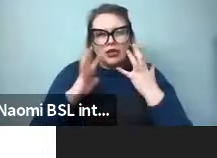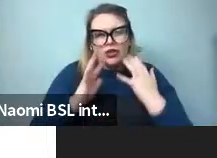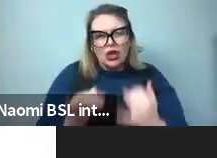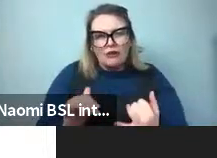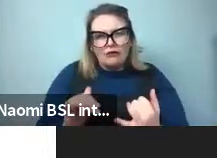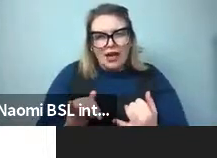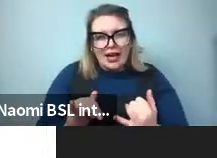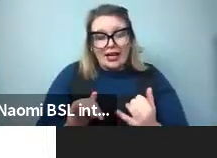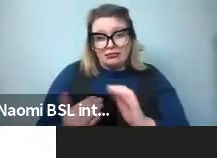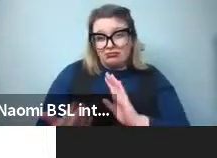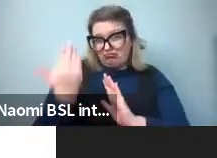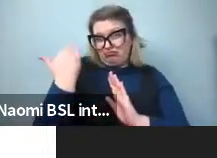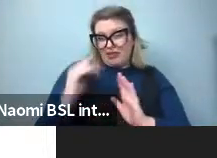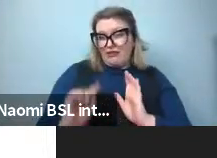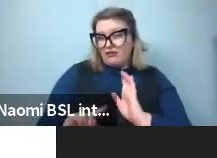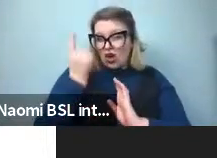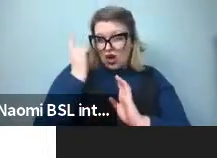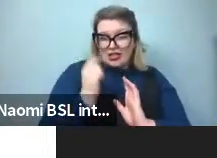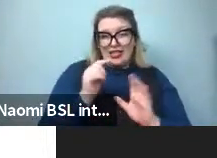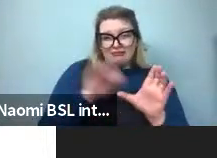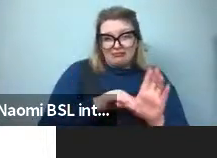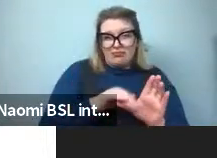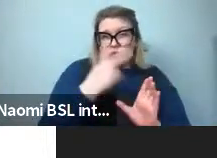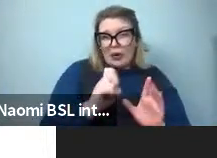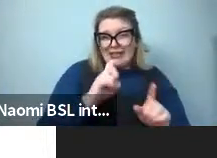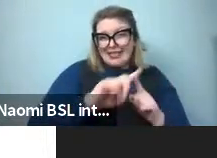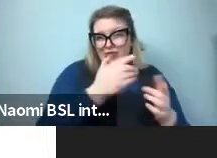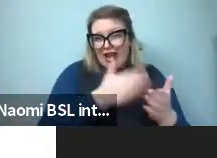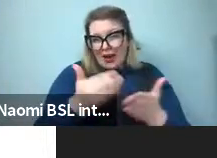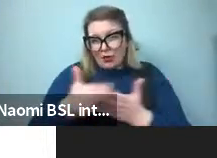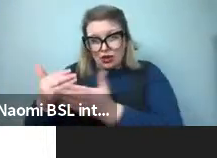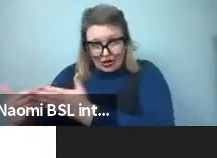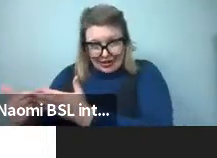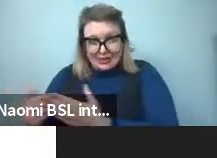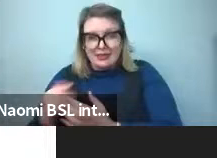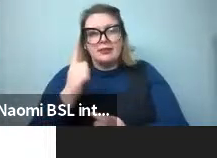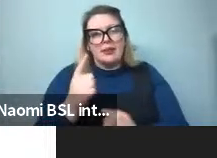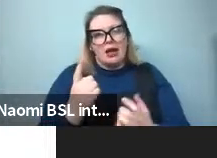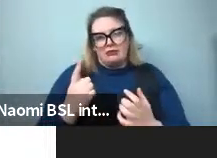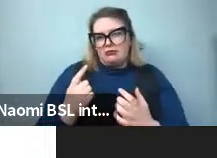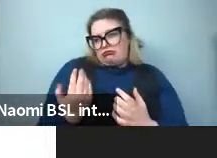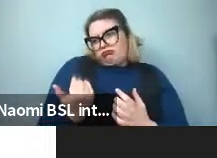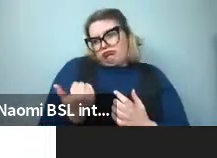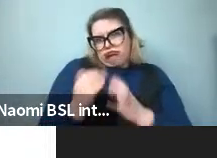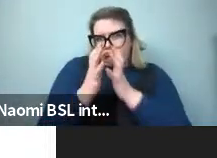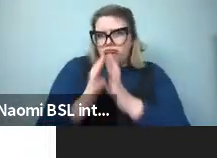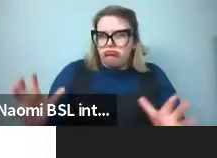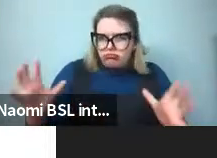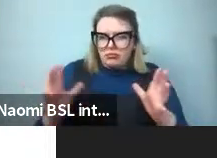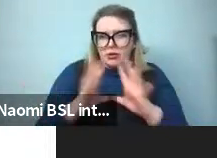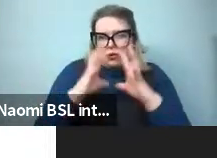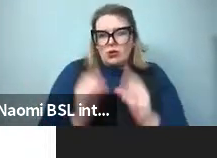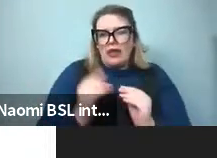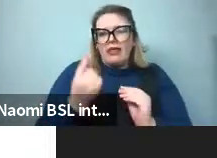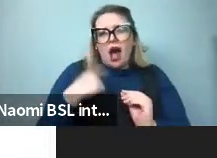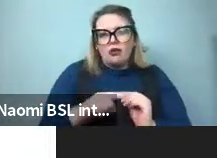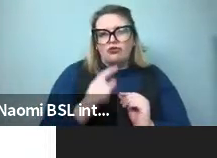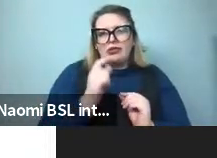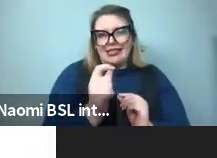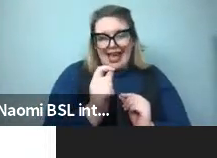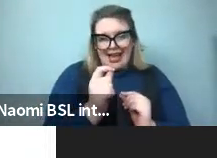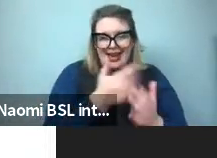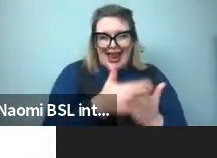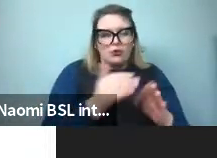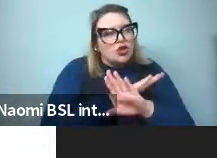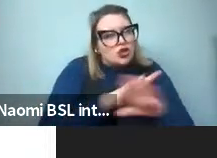But then the modern set, which we have available widely on, you can get it on the Berkeley website, has data from 110 non-industrialized cultures.